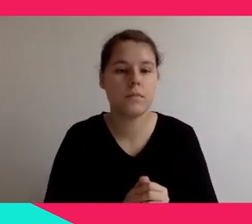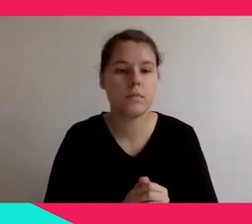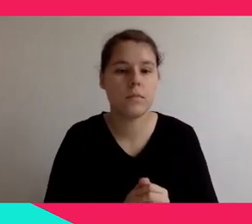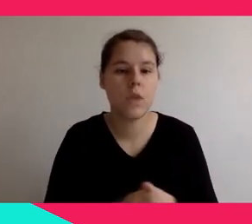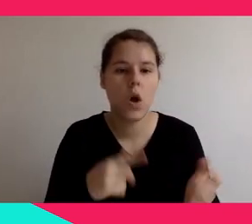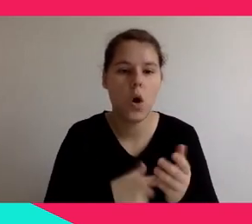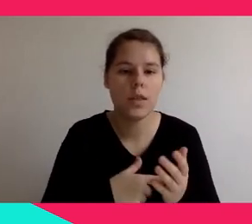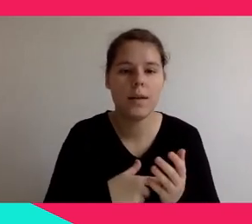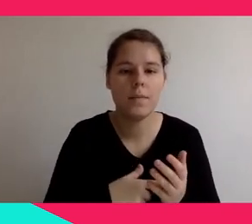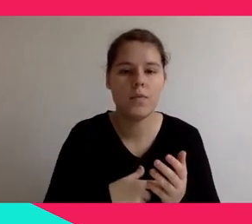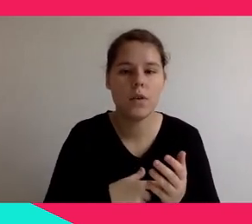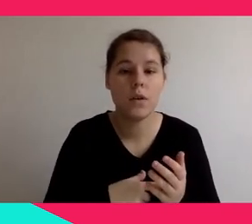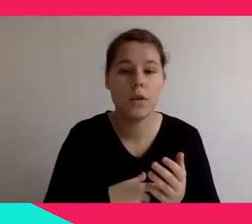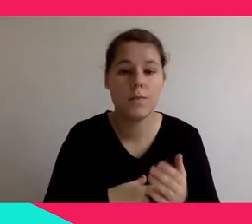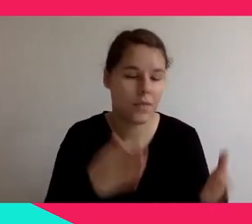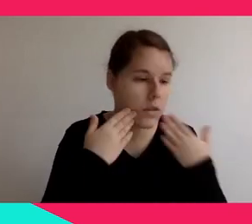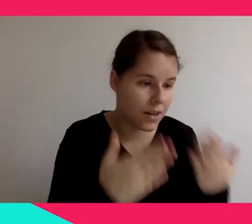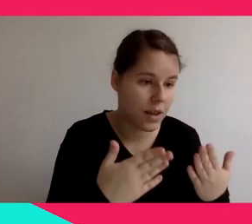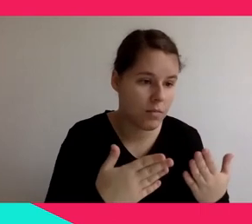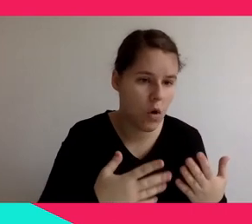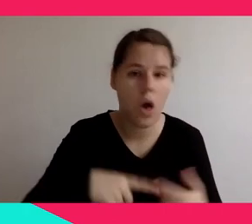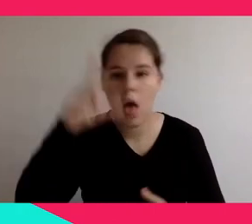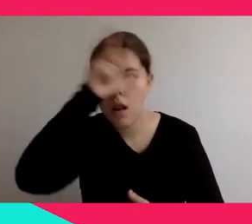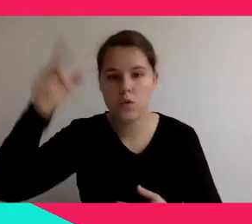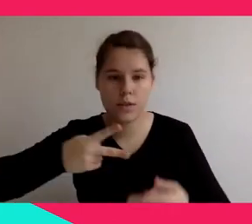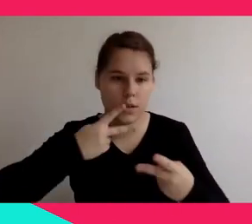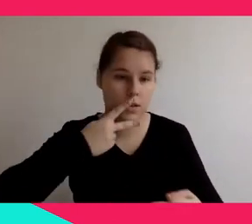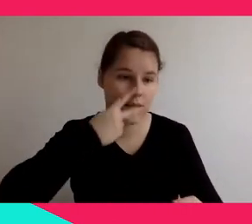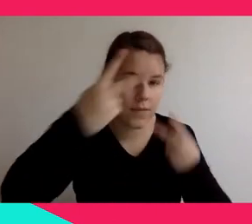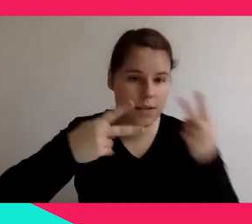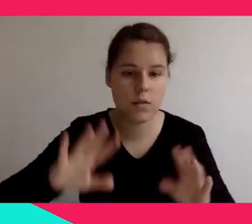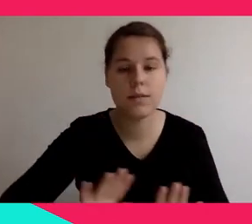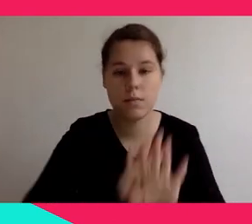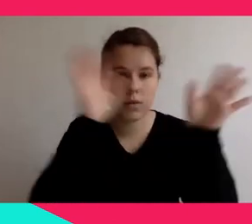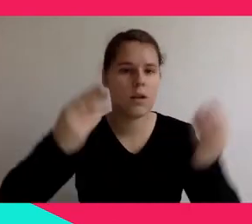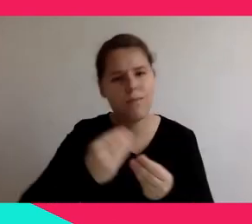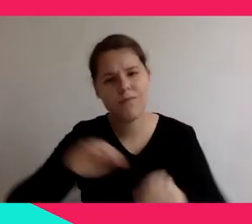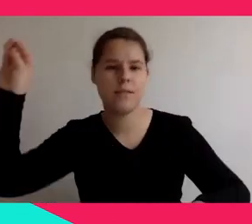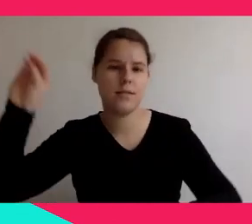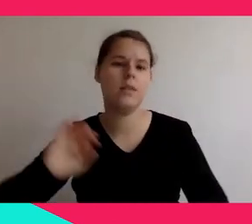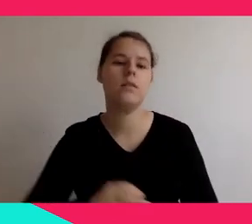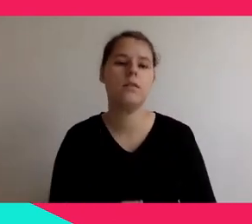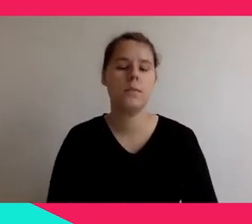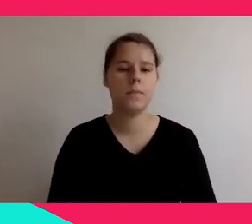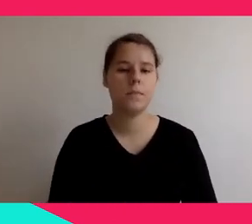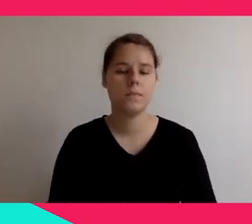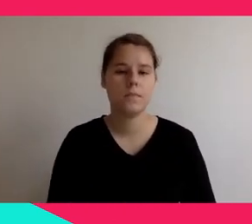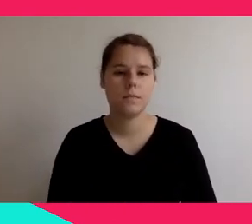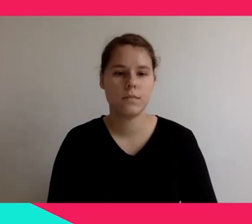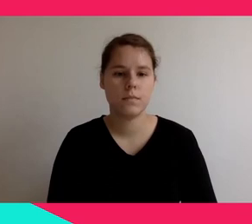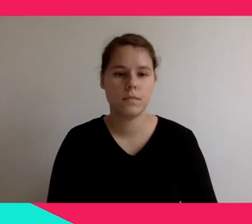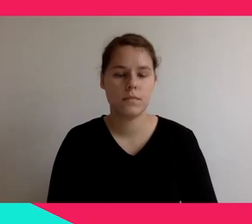It will enhance the visit. It will also make it easier to share knowledge of the museum.